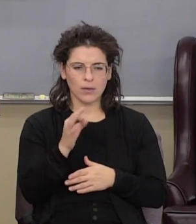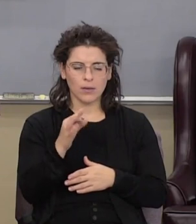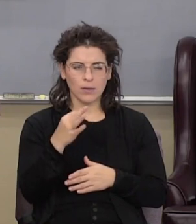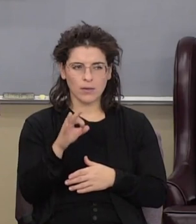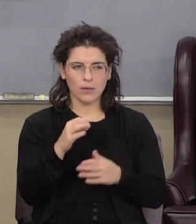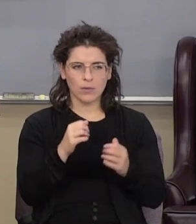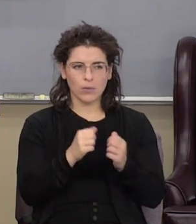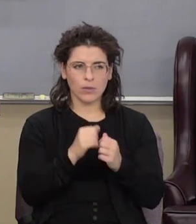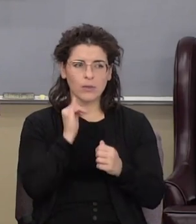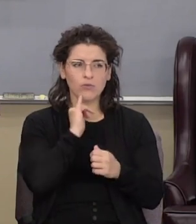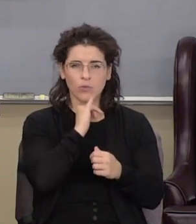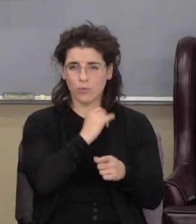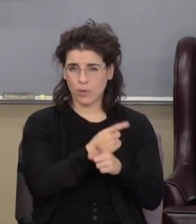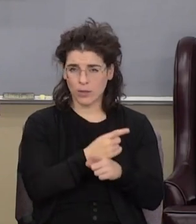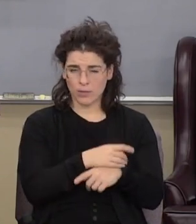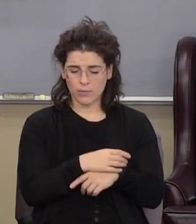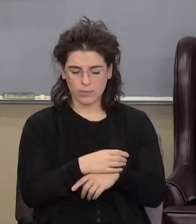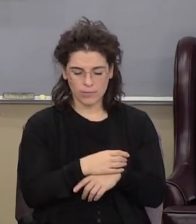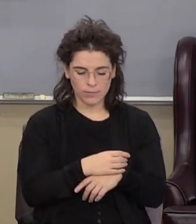yeah